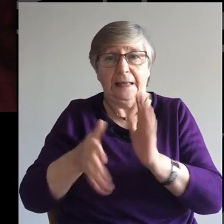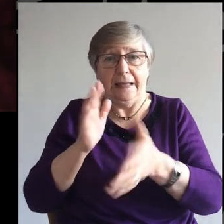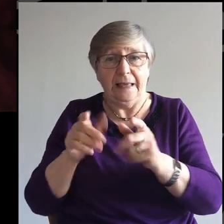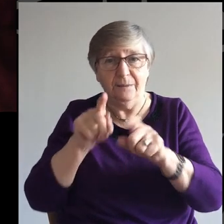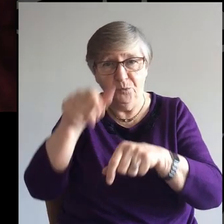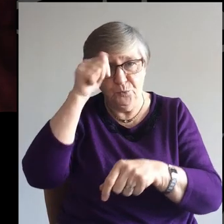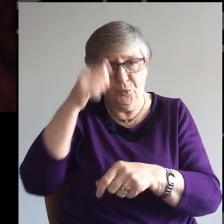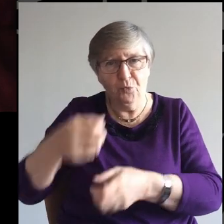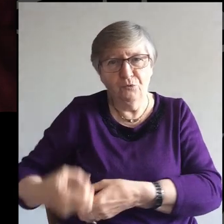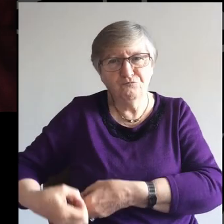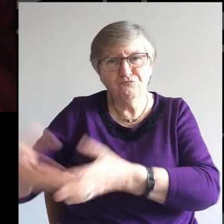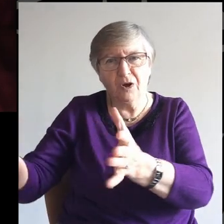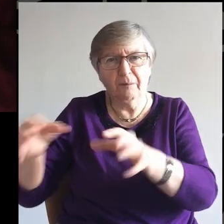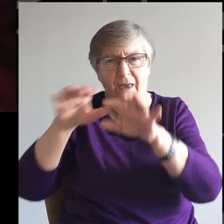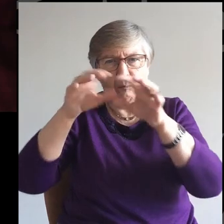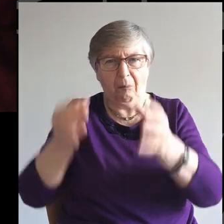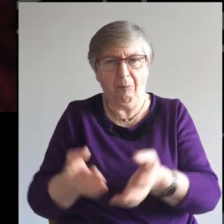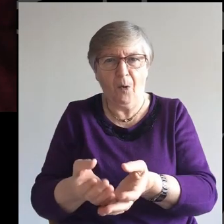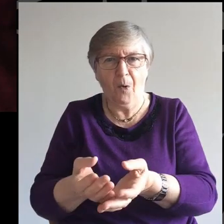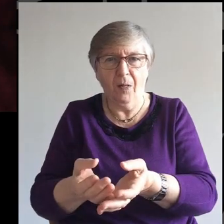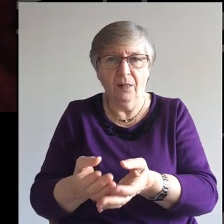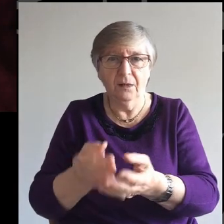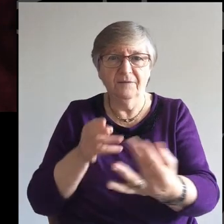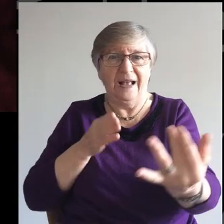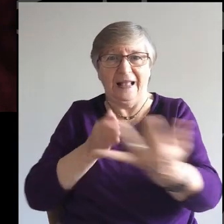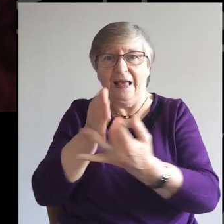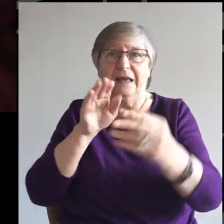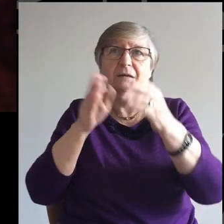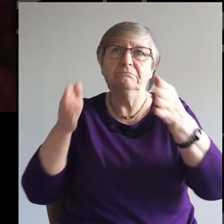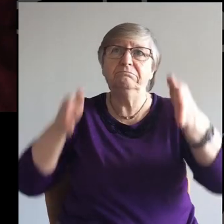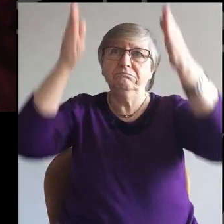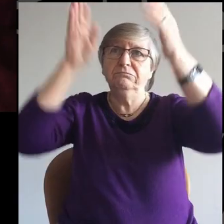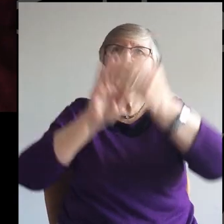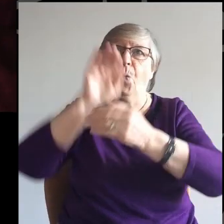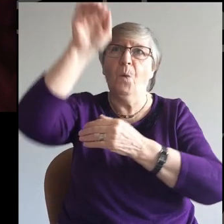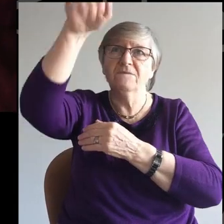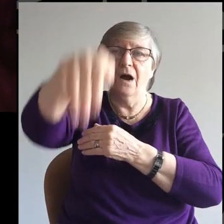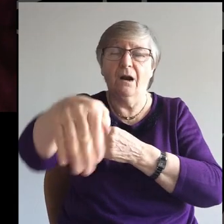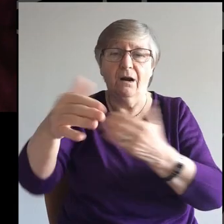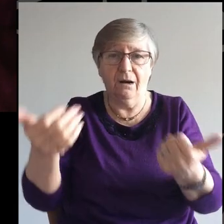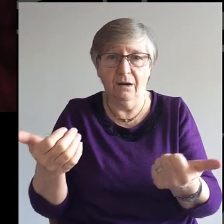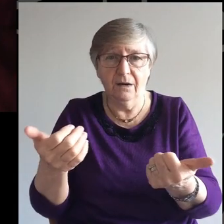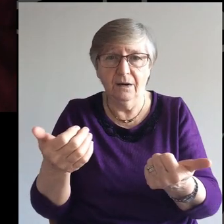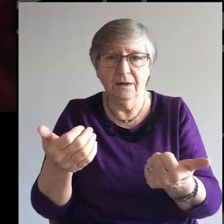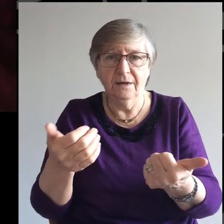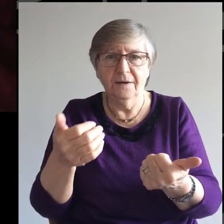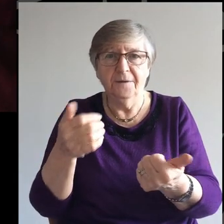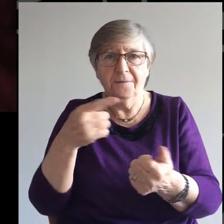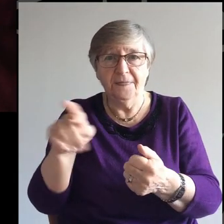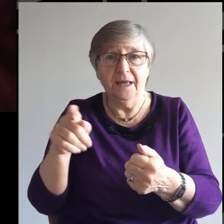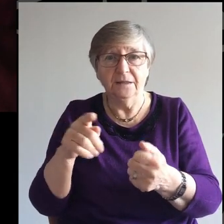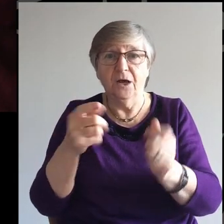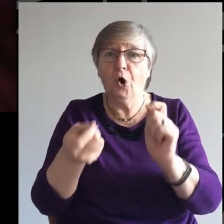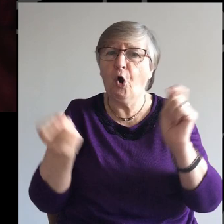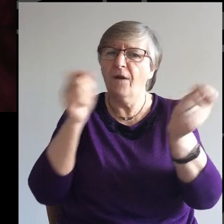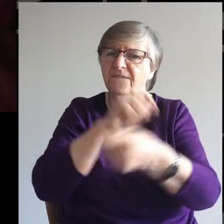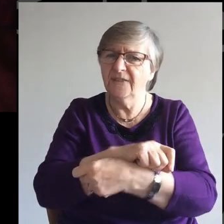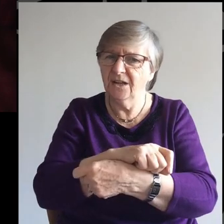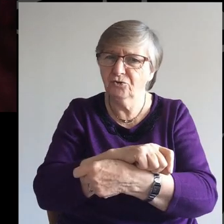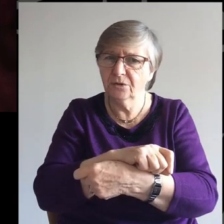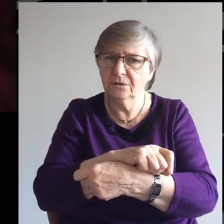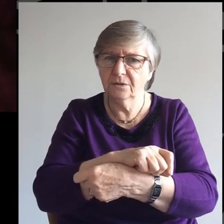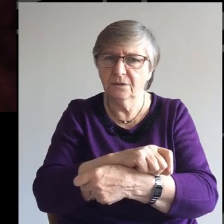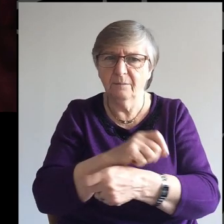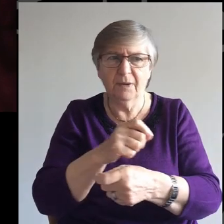strange oval-shaped ball where if you kick it between a couple of posts and put it over the bar, then it's a conversion, but